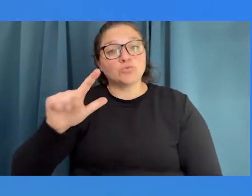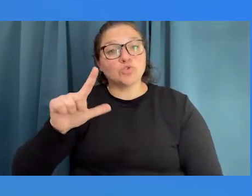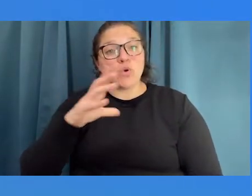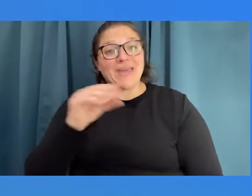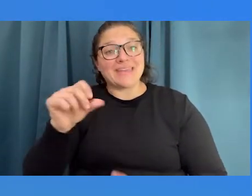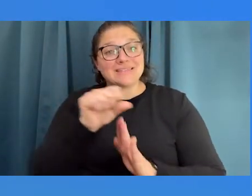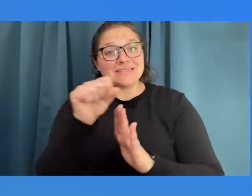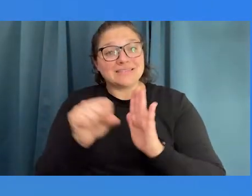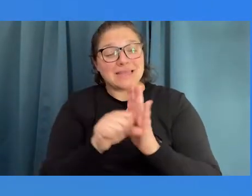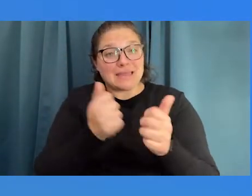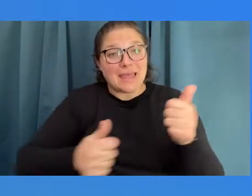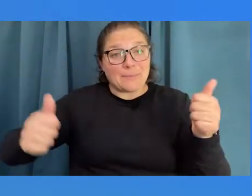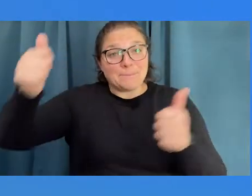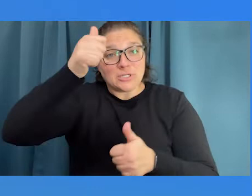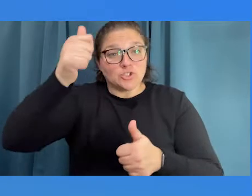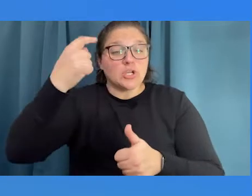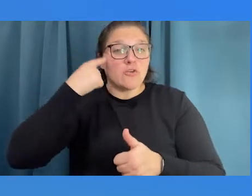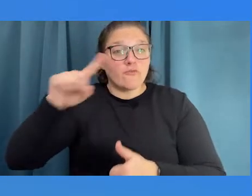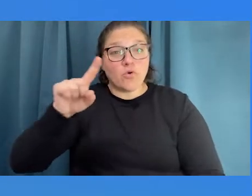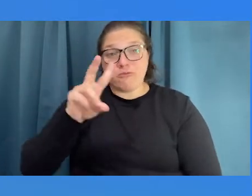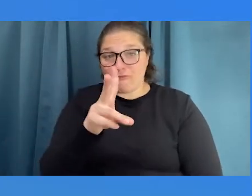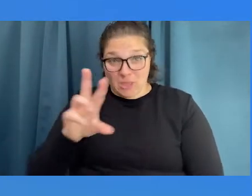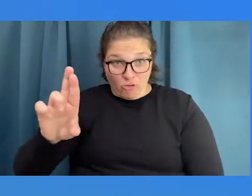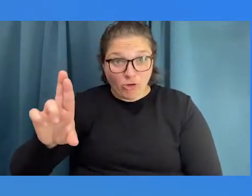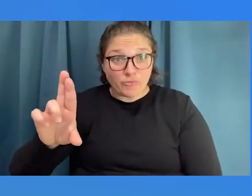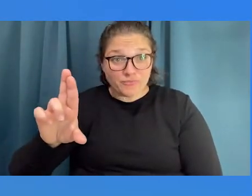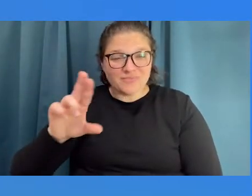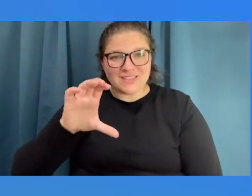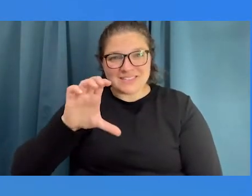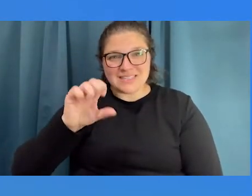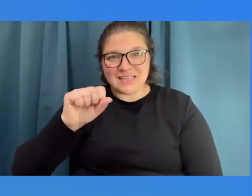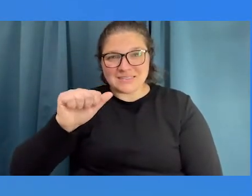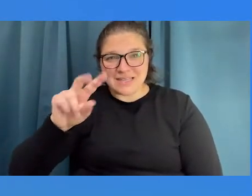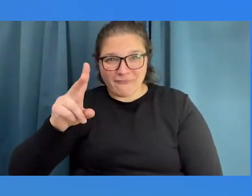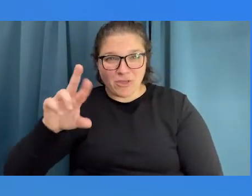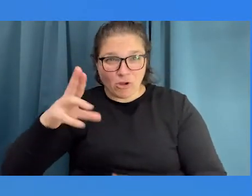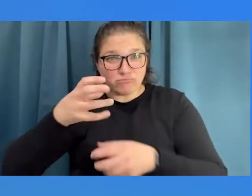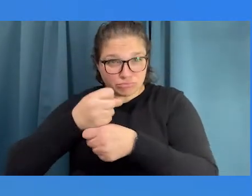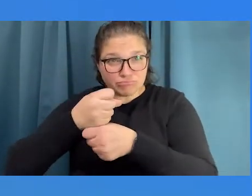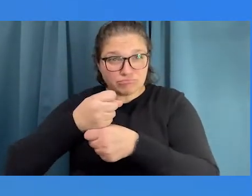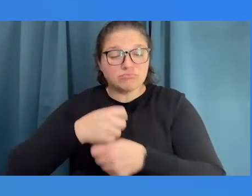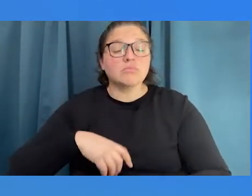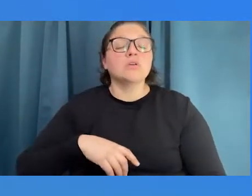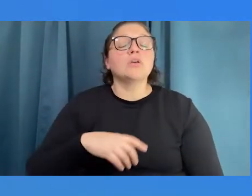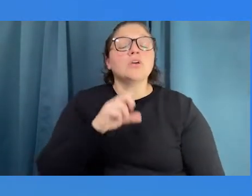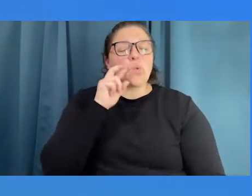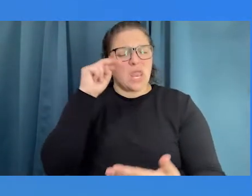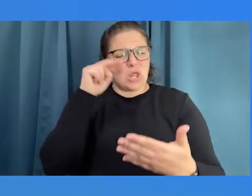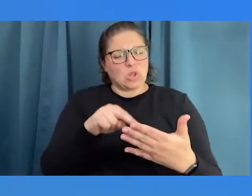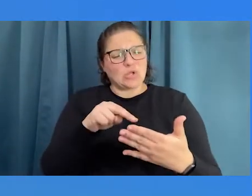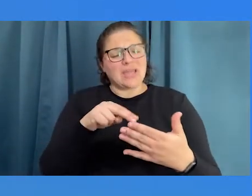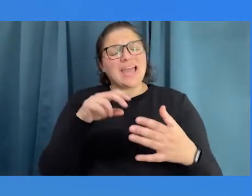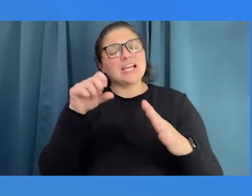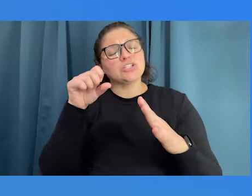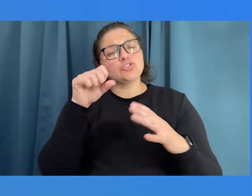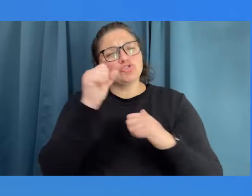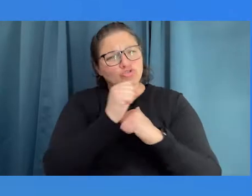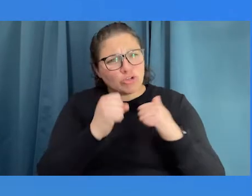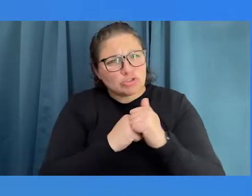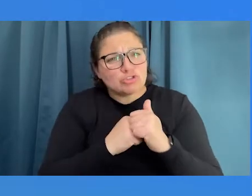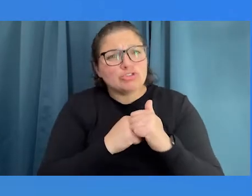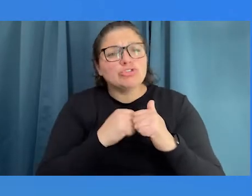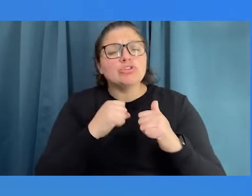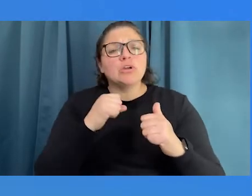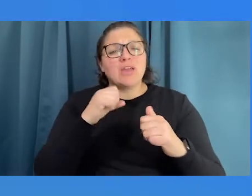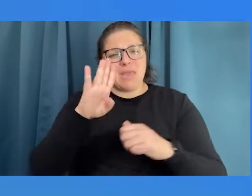Vocational Rehabilitation. And when I was looking at the structure and looking at the bylaws, they had a standing